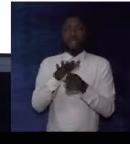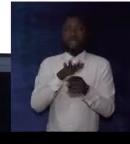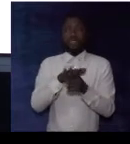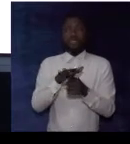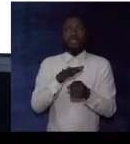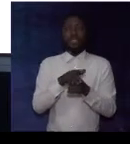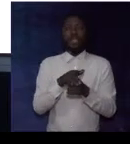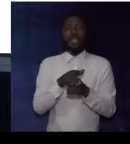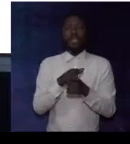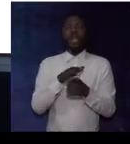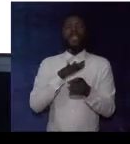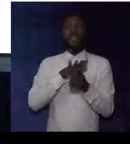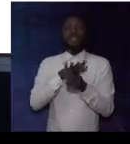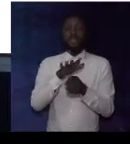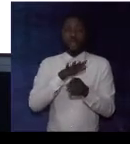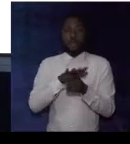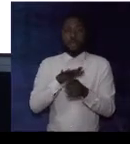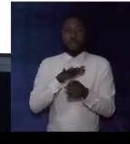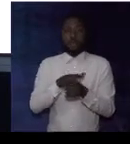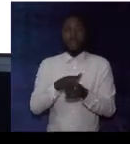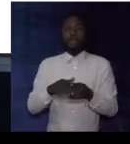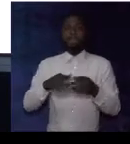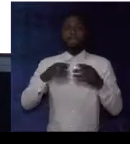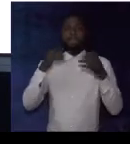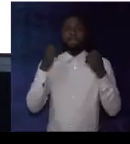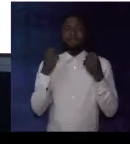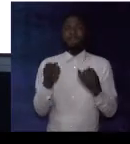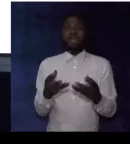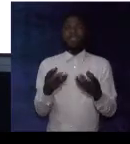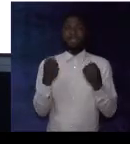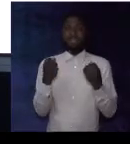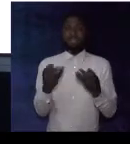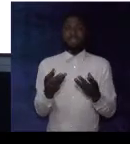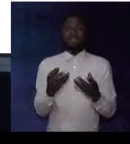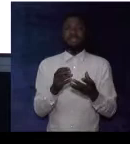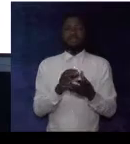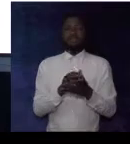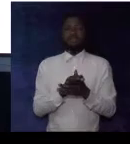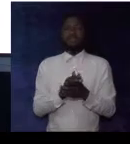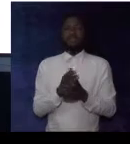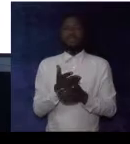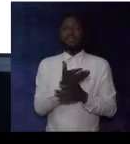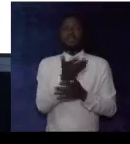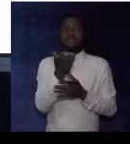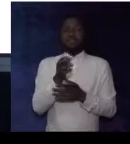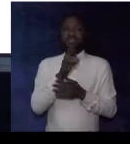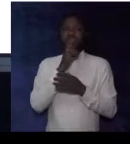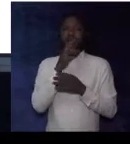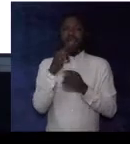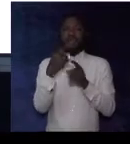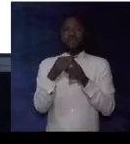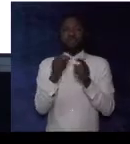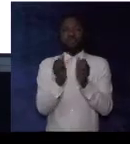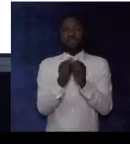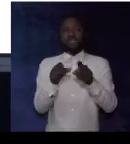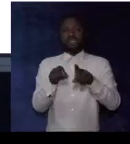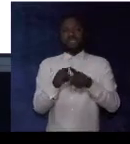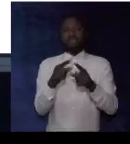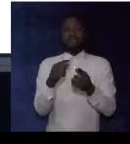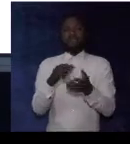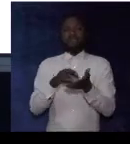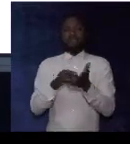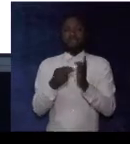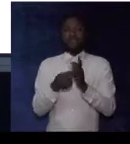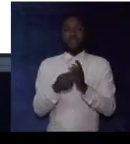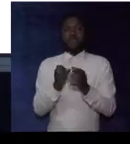sufficient, enough, and plenty. These are synonyms of